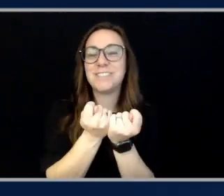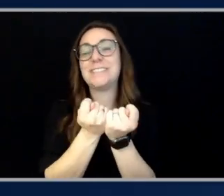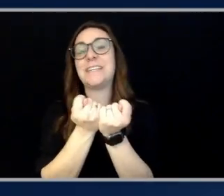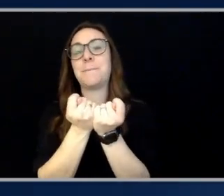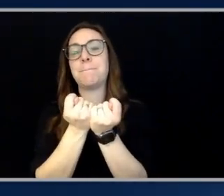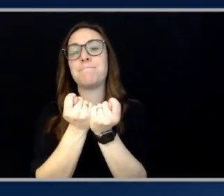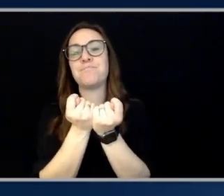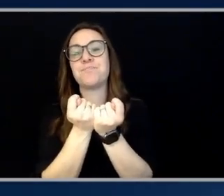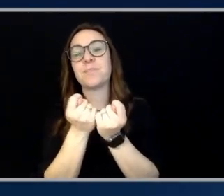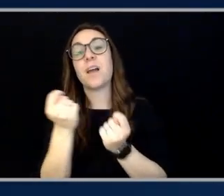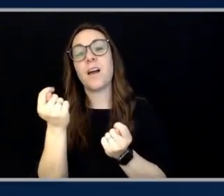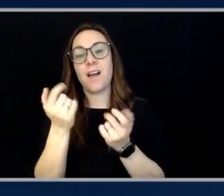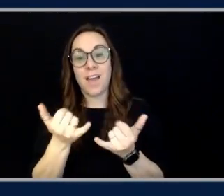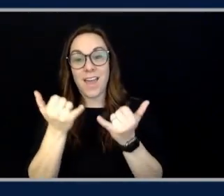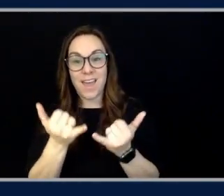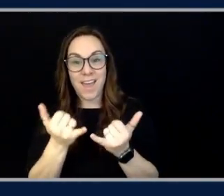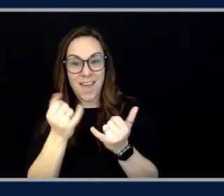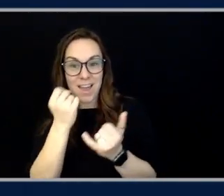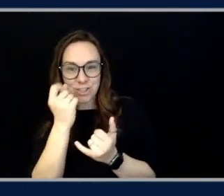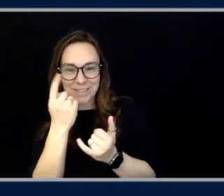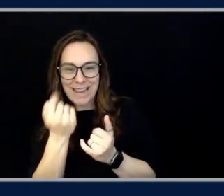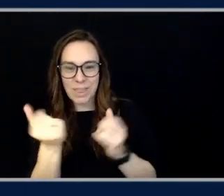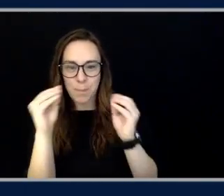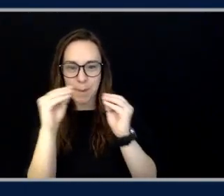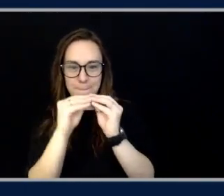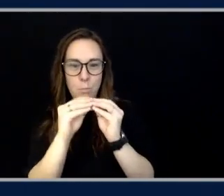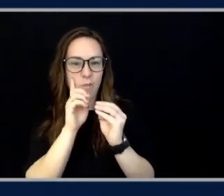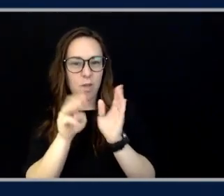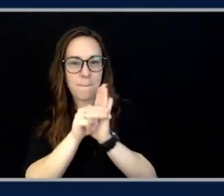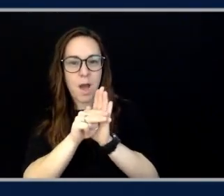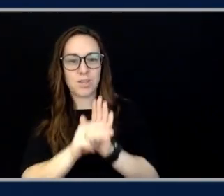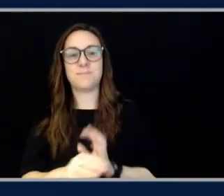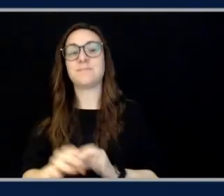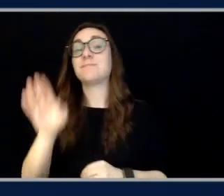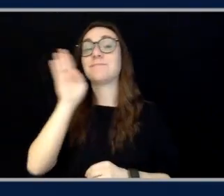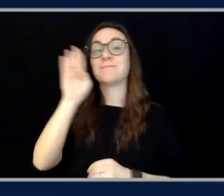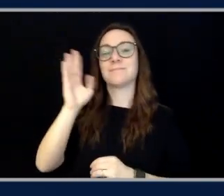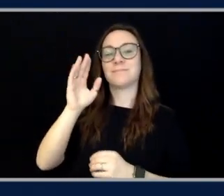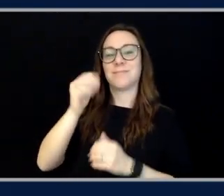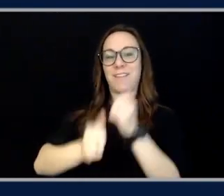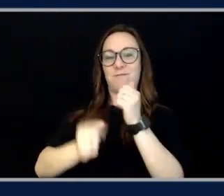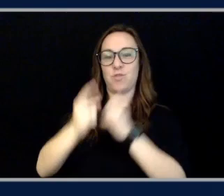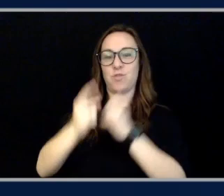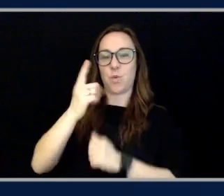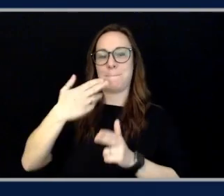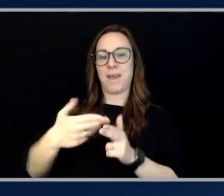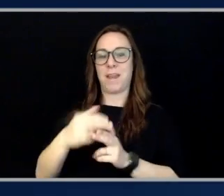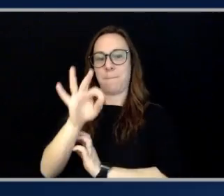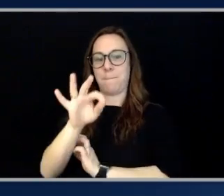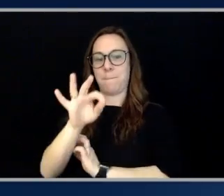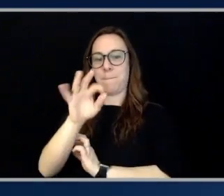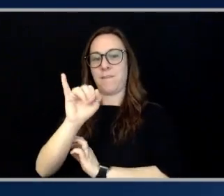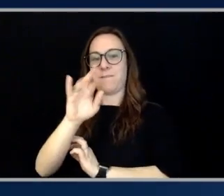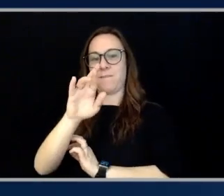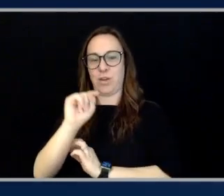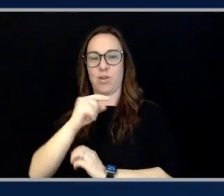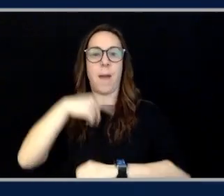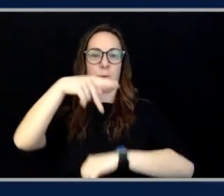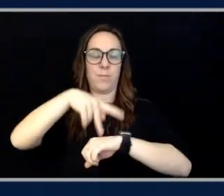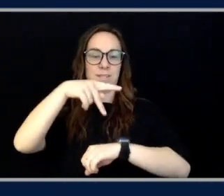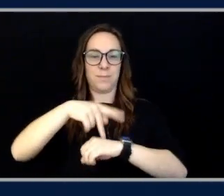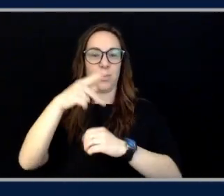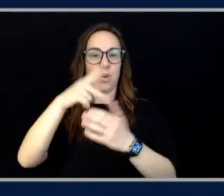Nova understanding models. Hey, everyone. My name is Frey LB. I'm a principal product manager, also in Amazon AGI,